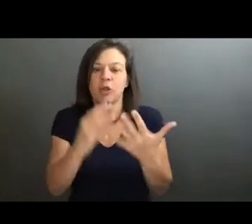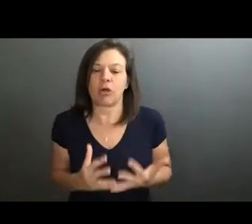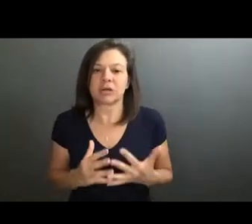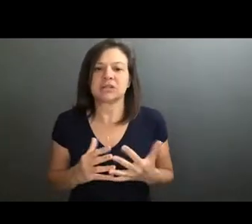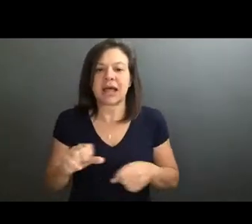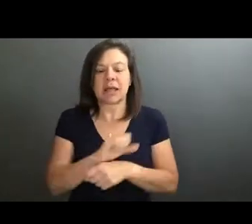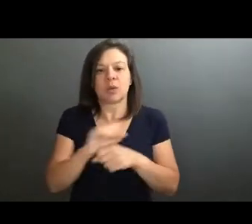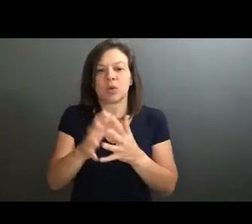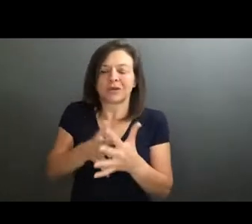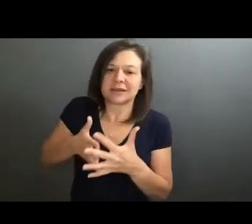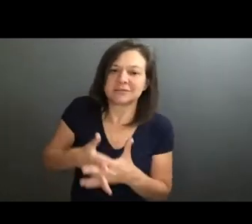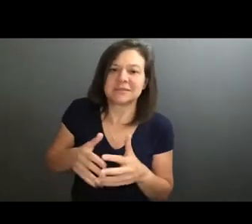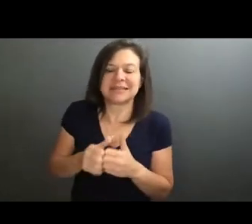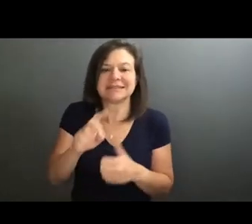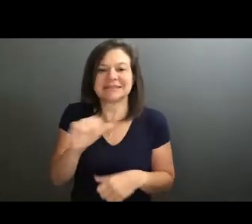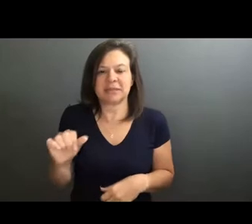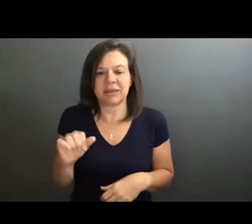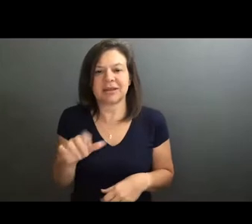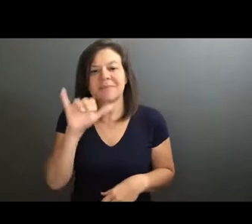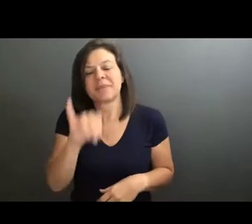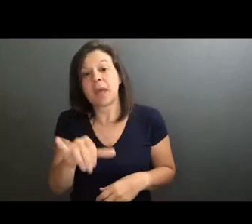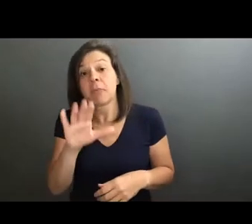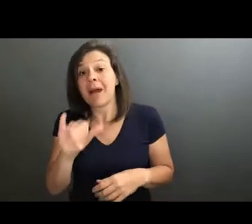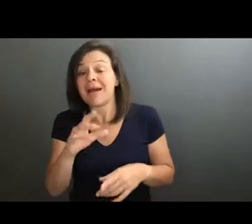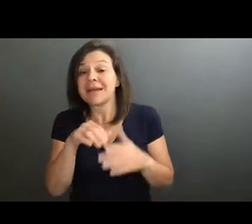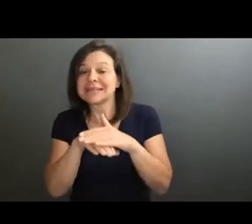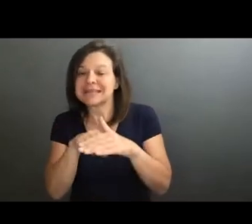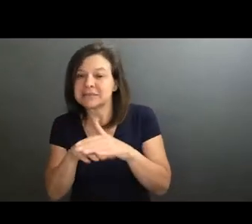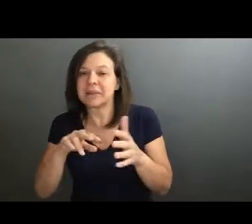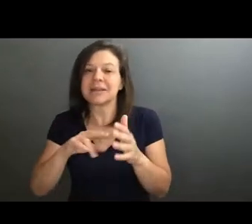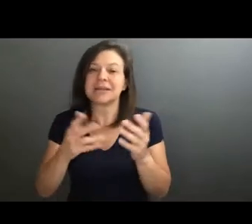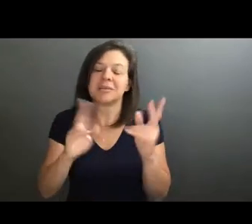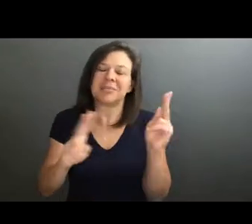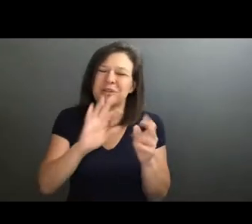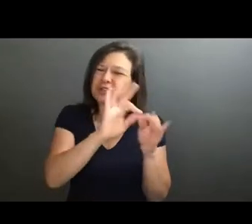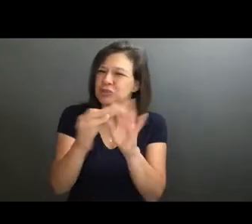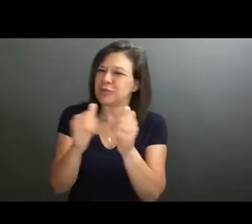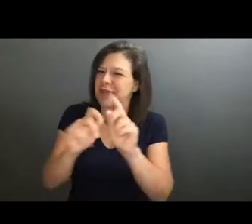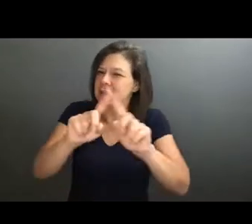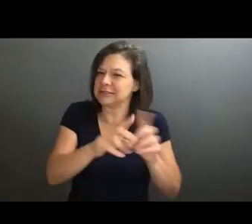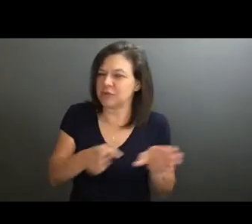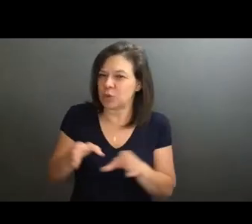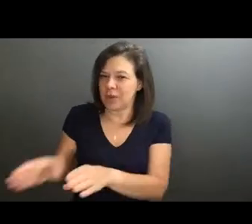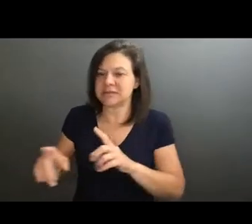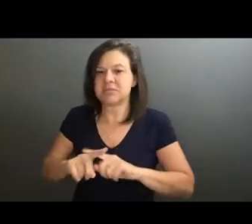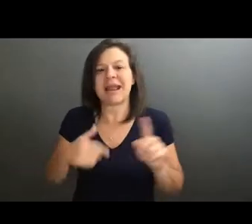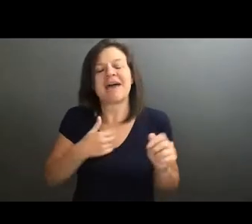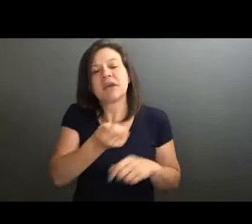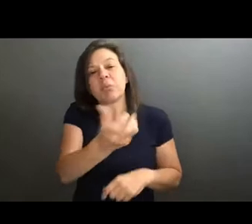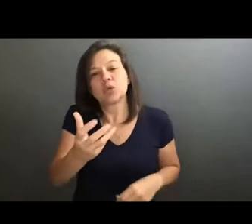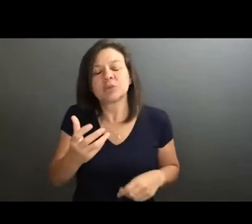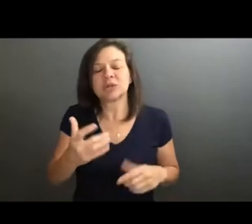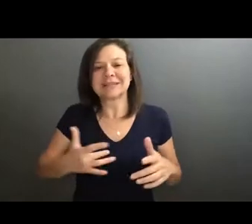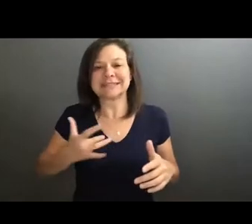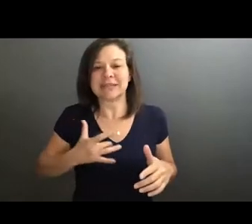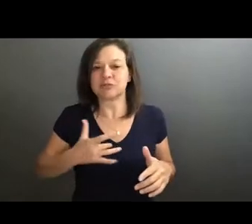grounded in disability. And by accessibility, I mean, I mean, I think many people interpret it in many different ways, but kind of having multiple sensory outputs